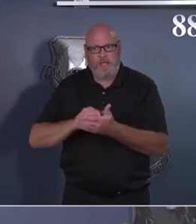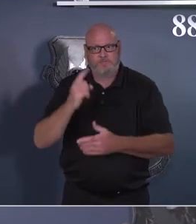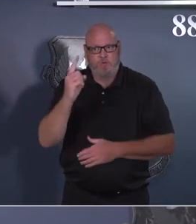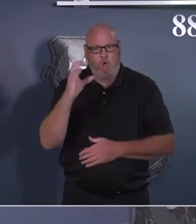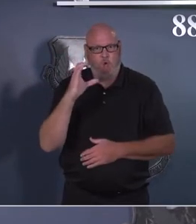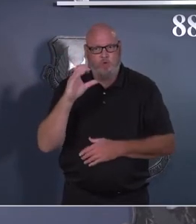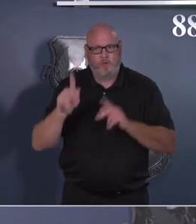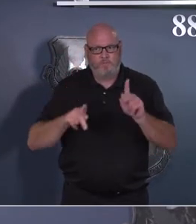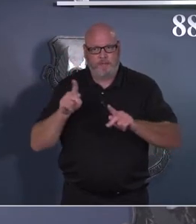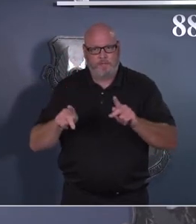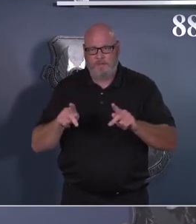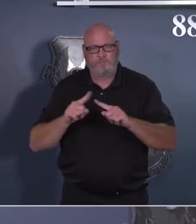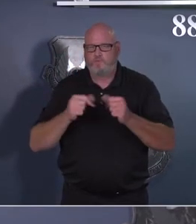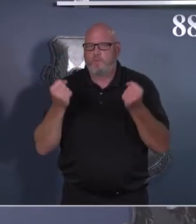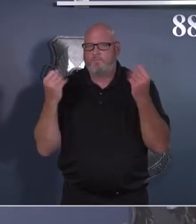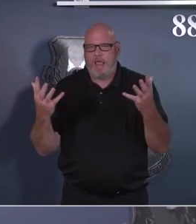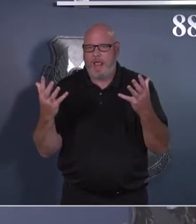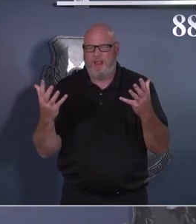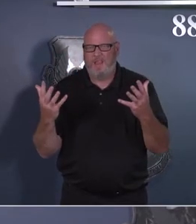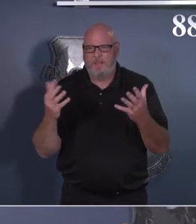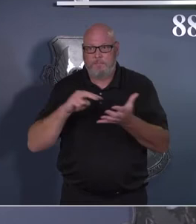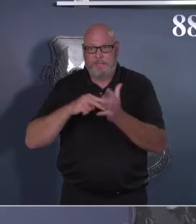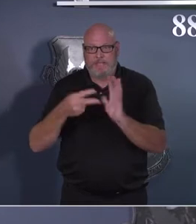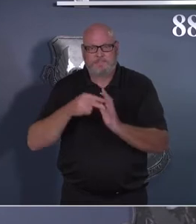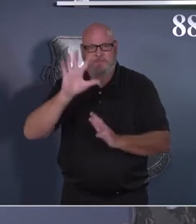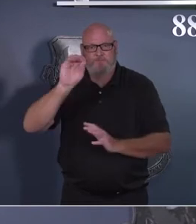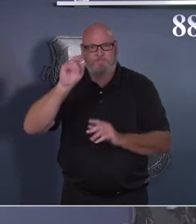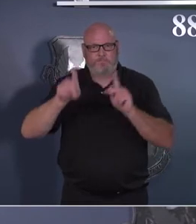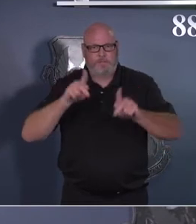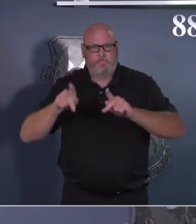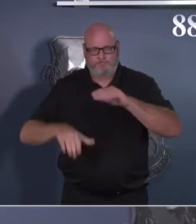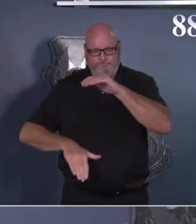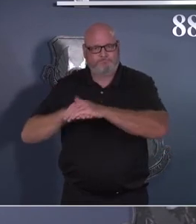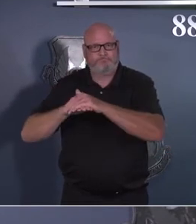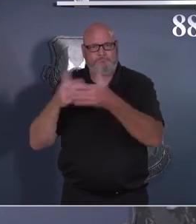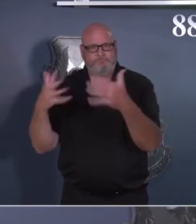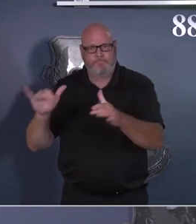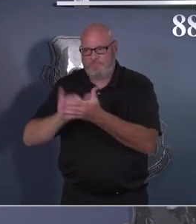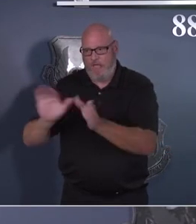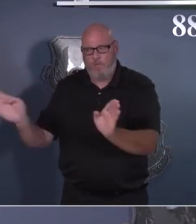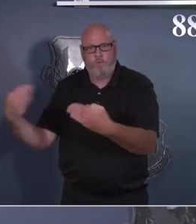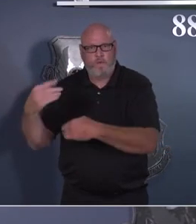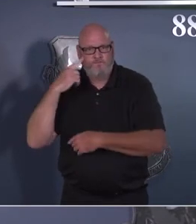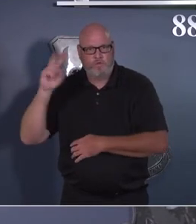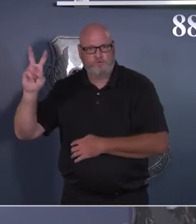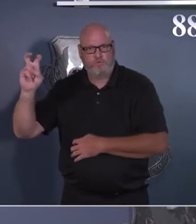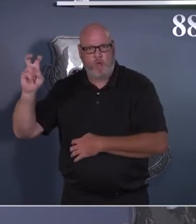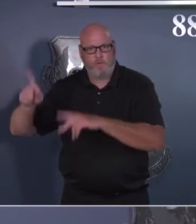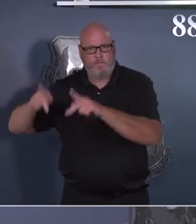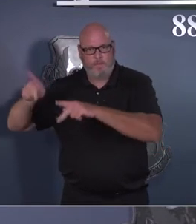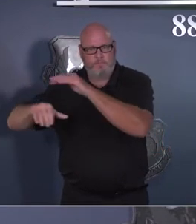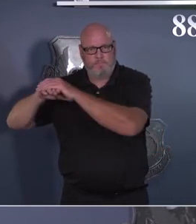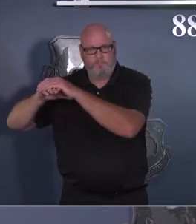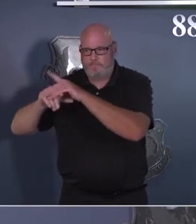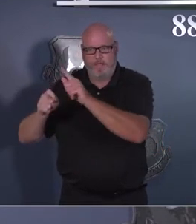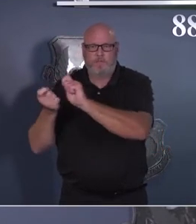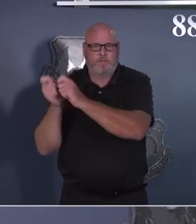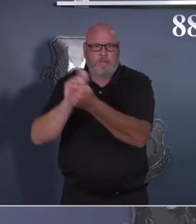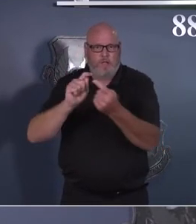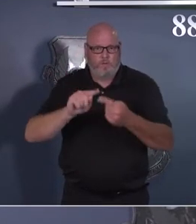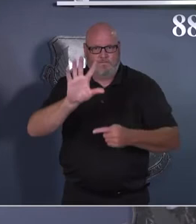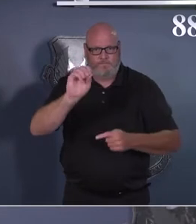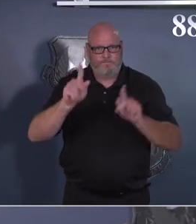So those are some changes that are out there. The last piece, or the piece that I will tell you does not change is outdoor activities.